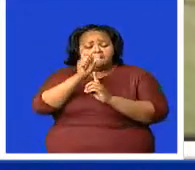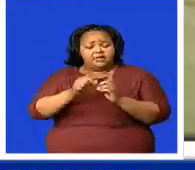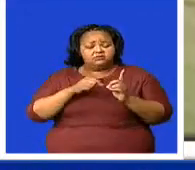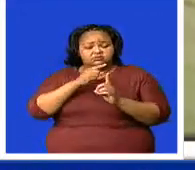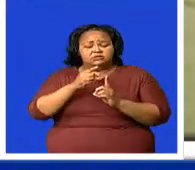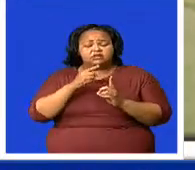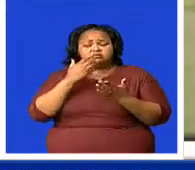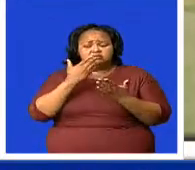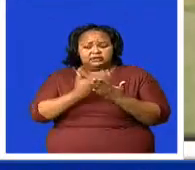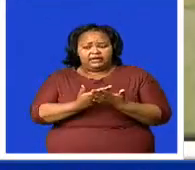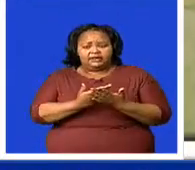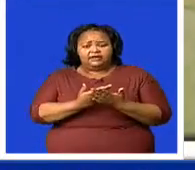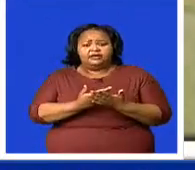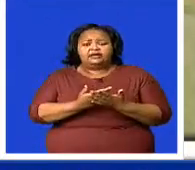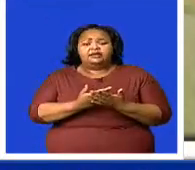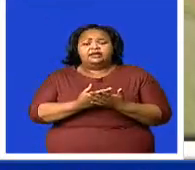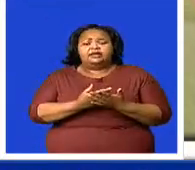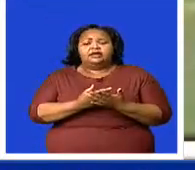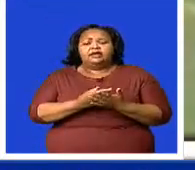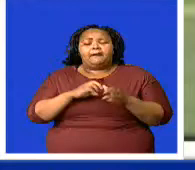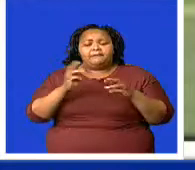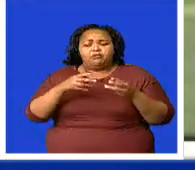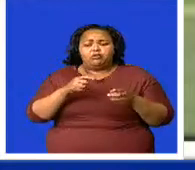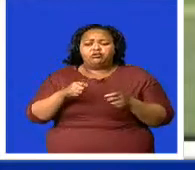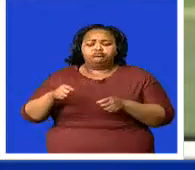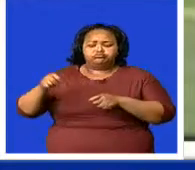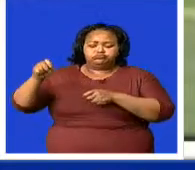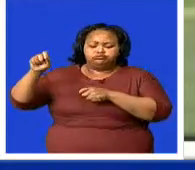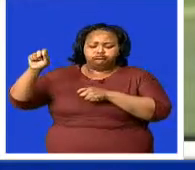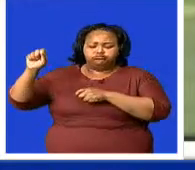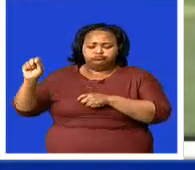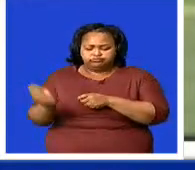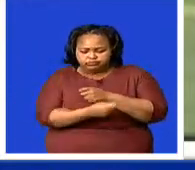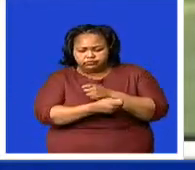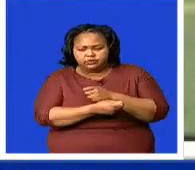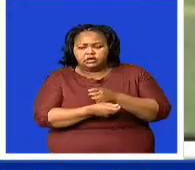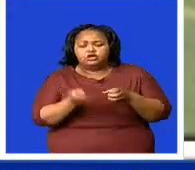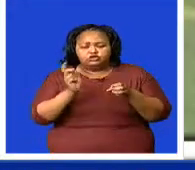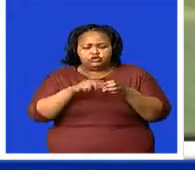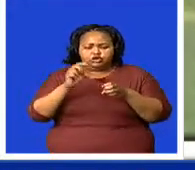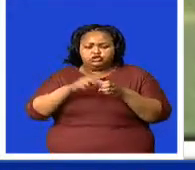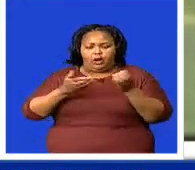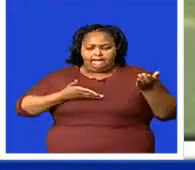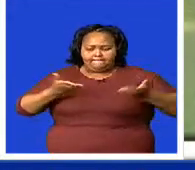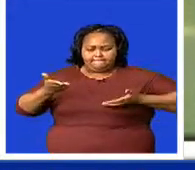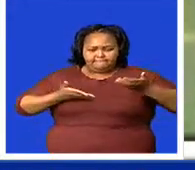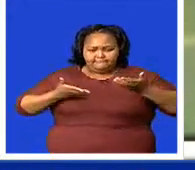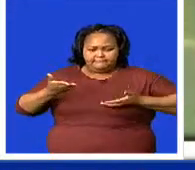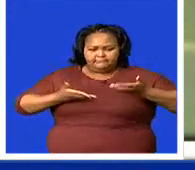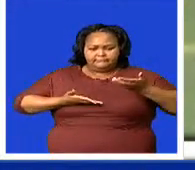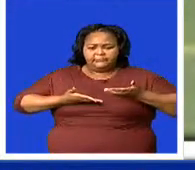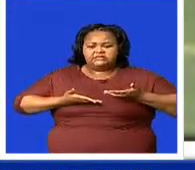to continue taking part of business league's tournament to keep up with their fitness levels.